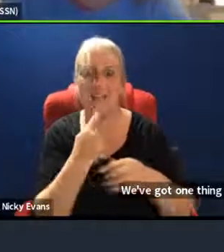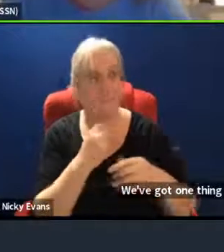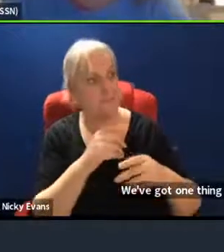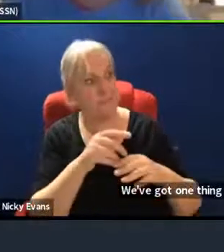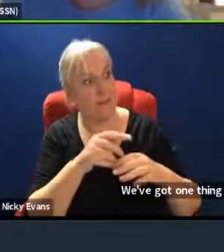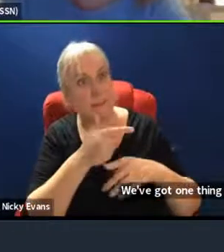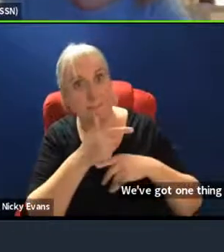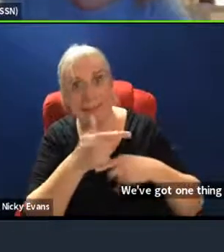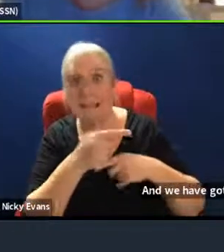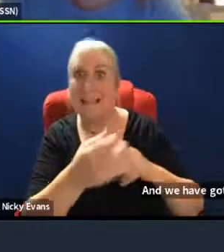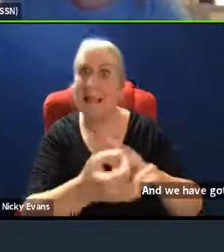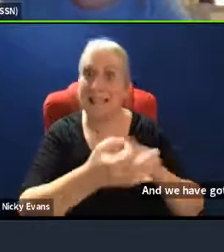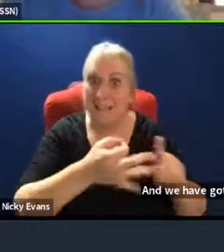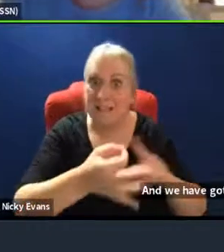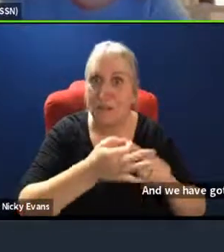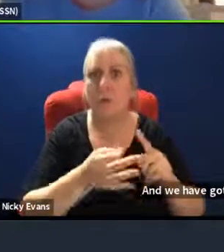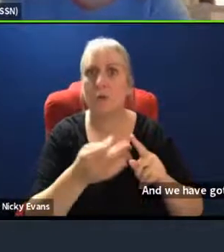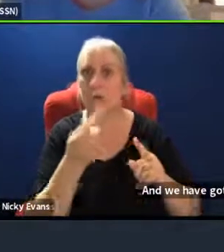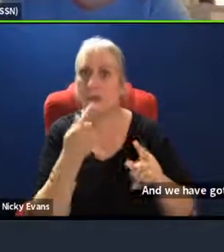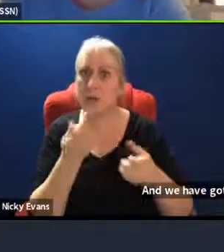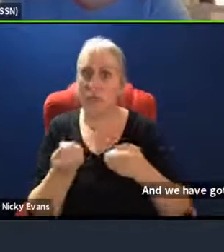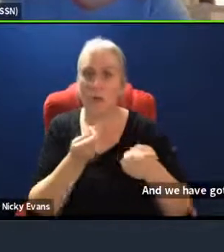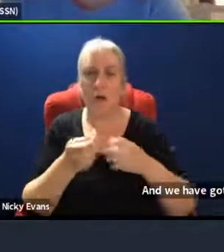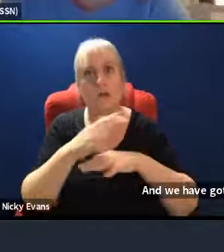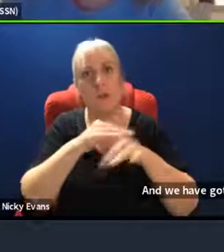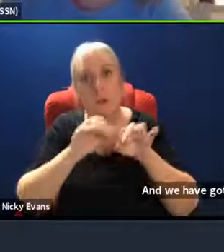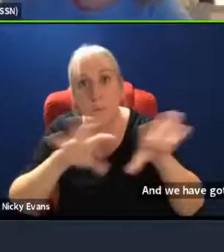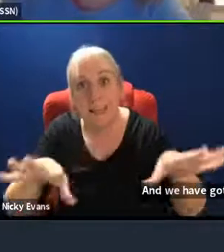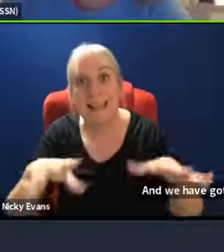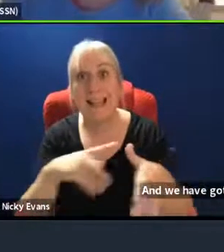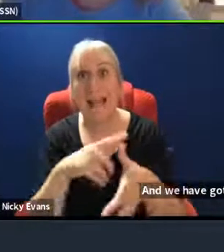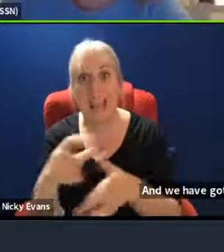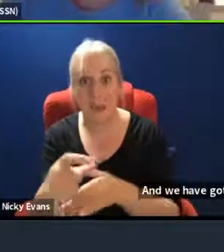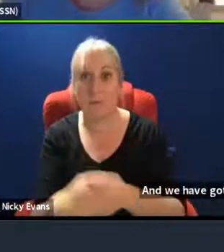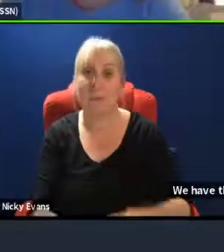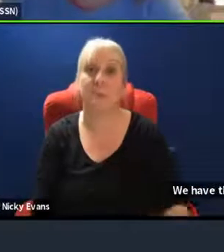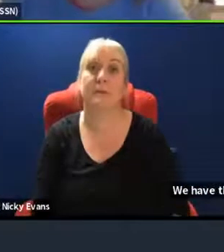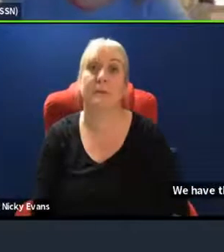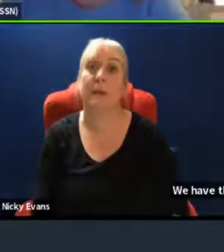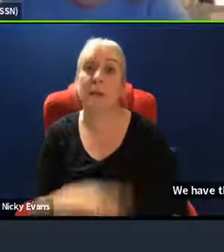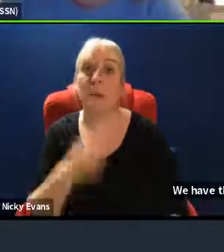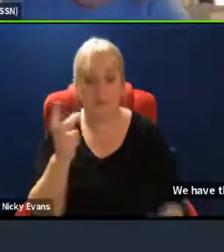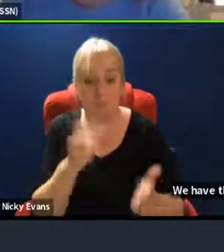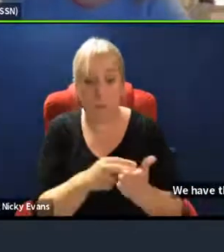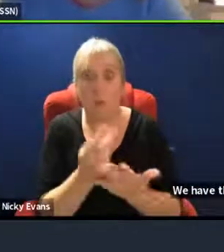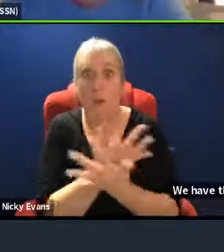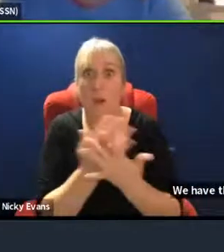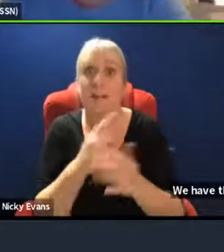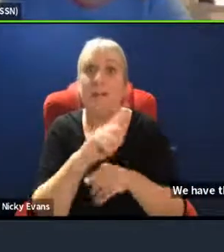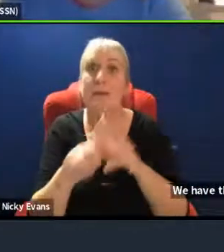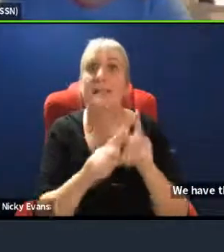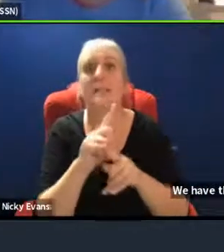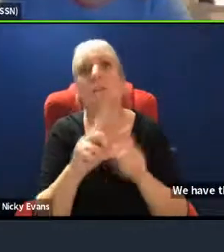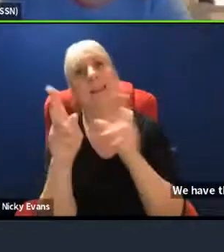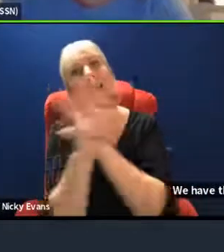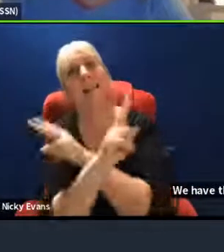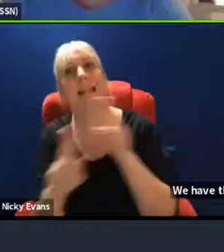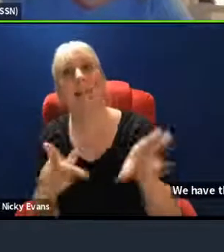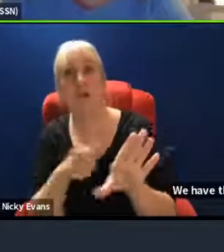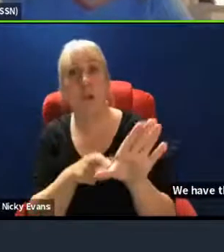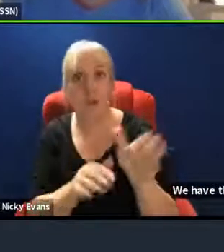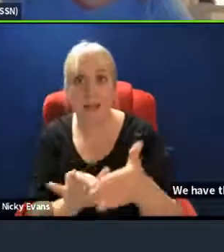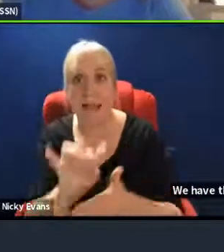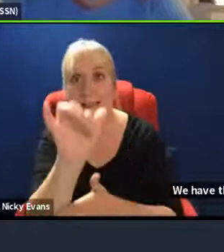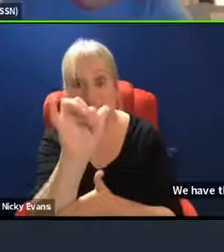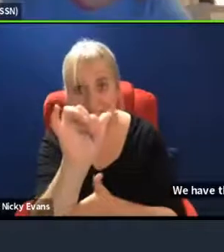media accounts. We've got a series of meetings with international youth activists. And to